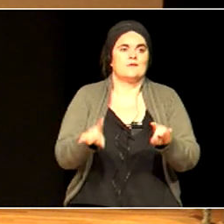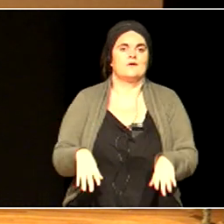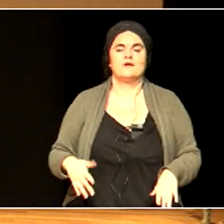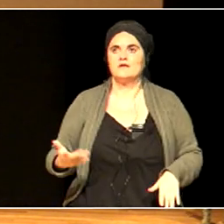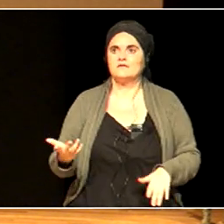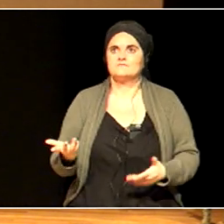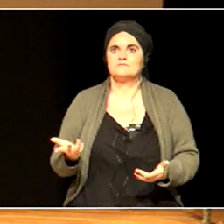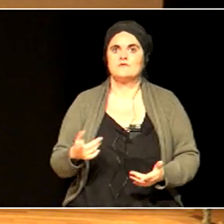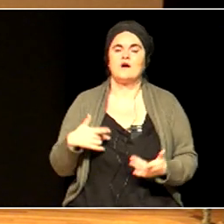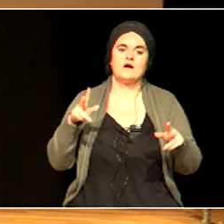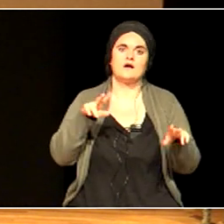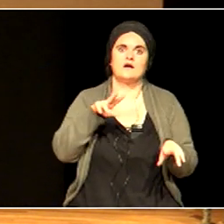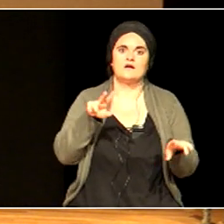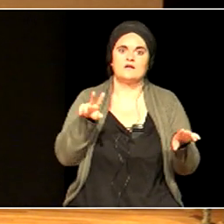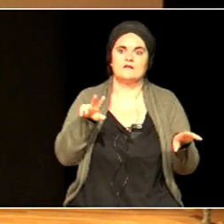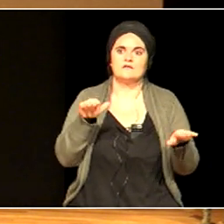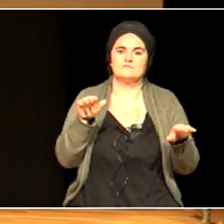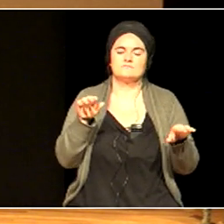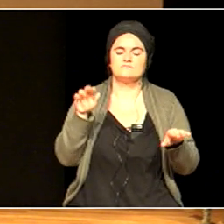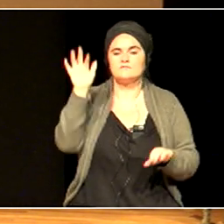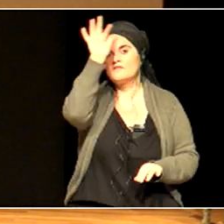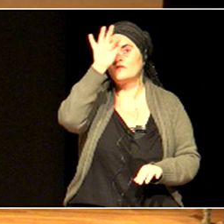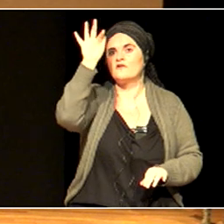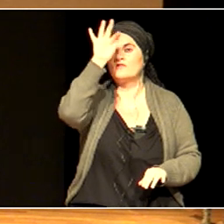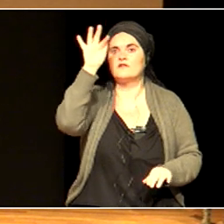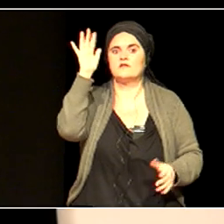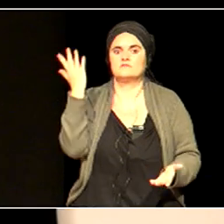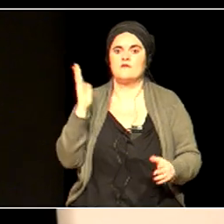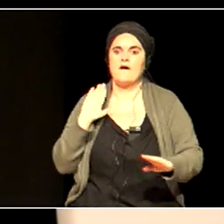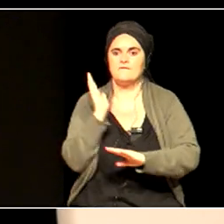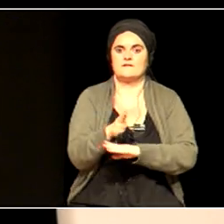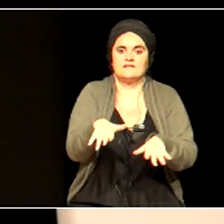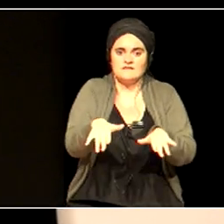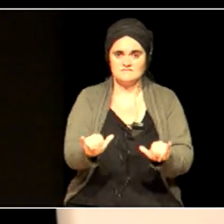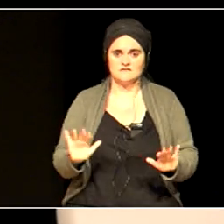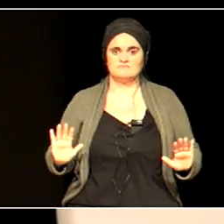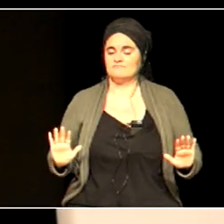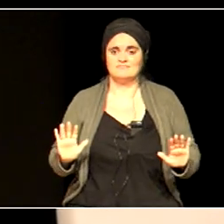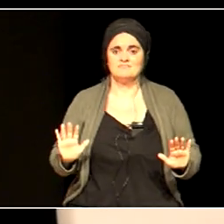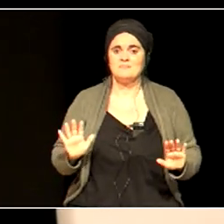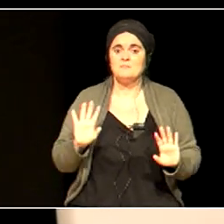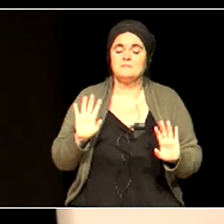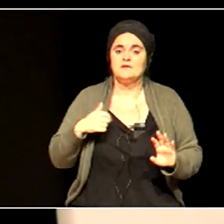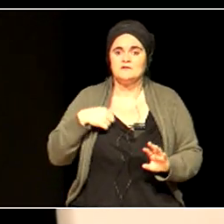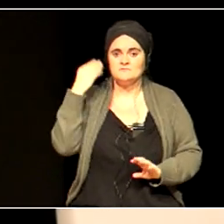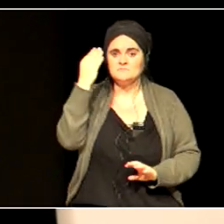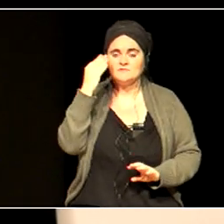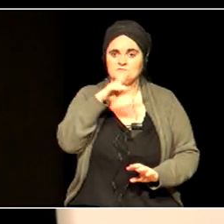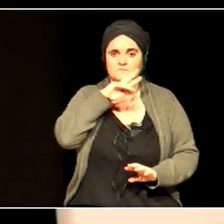impact. But I think of values as only